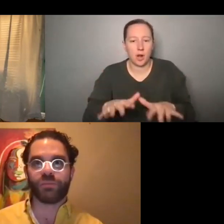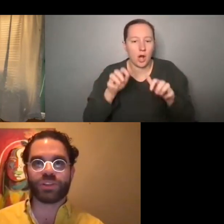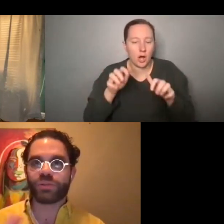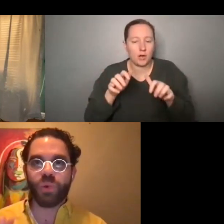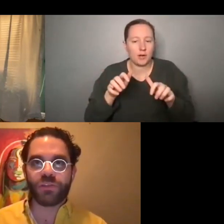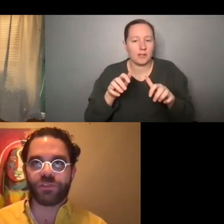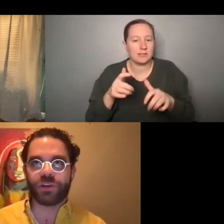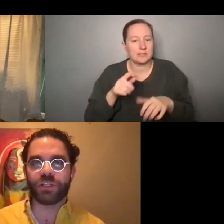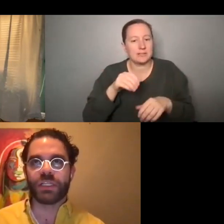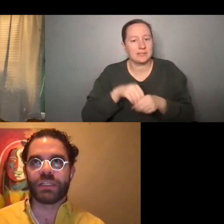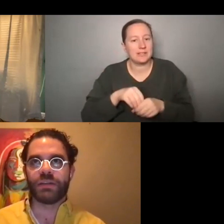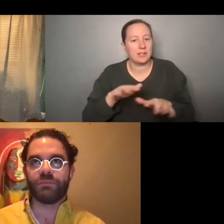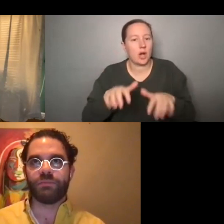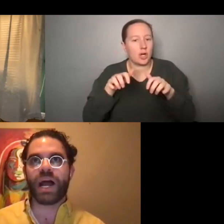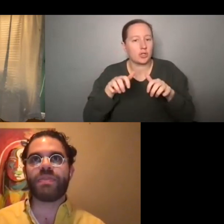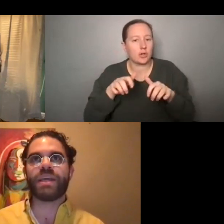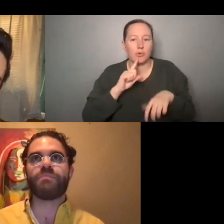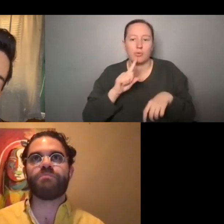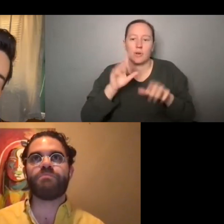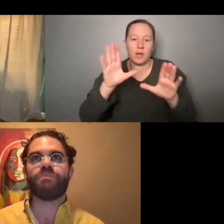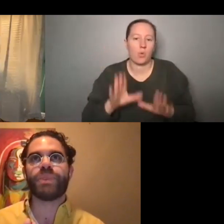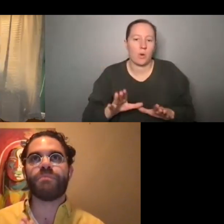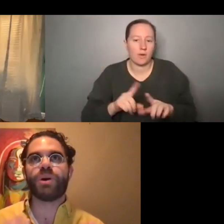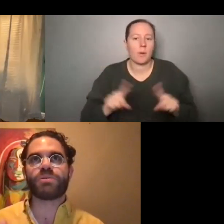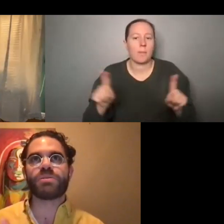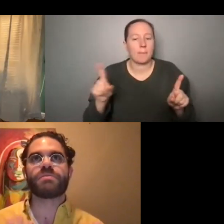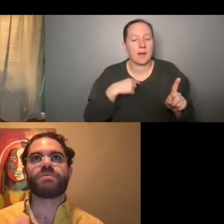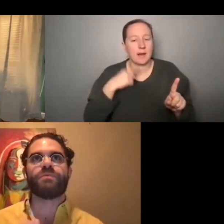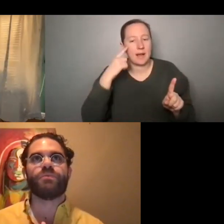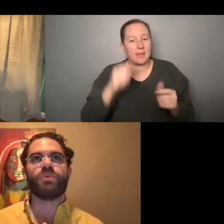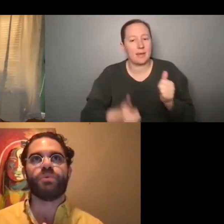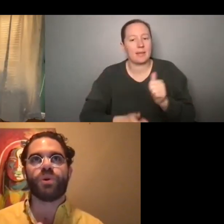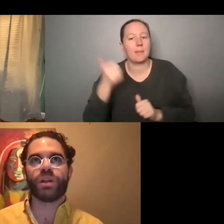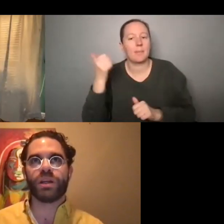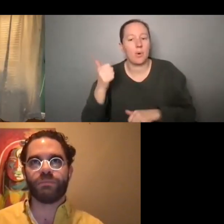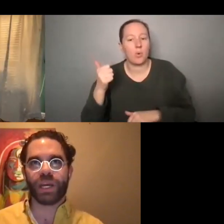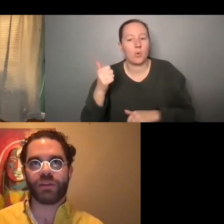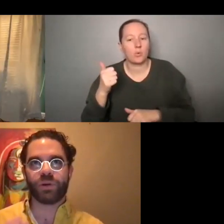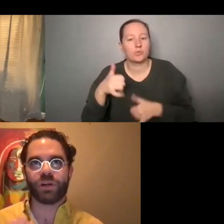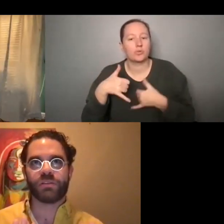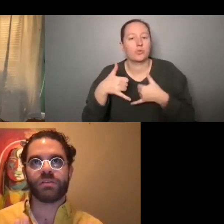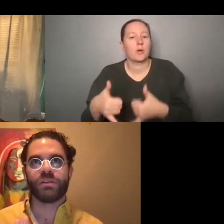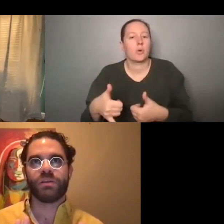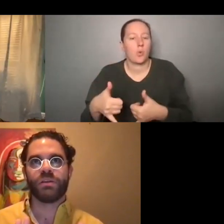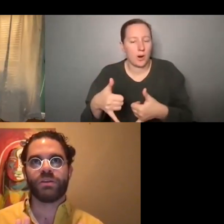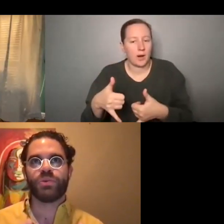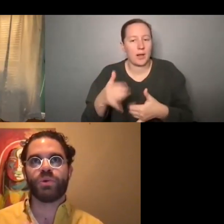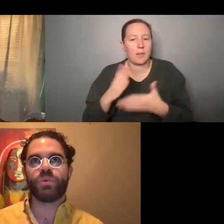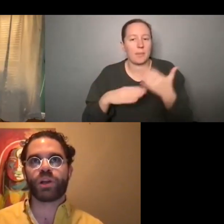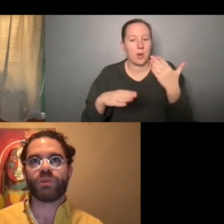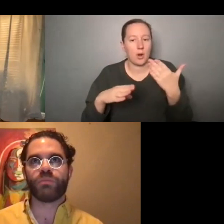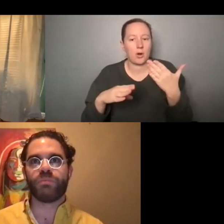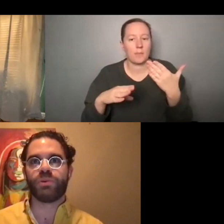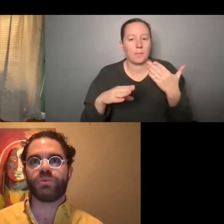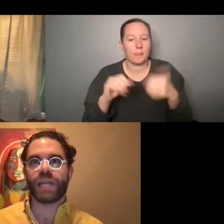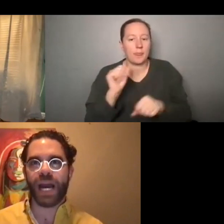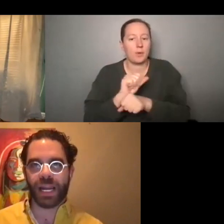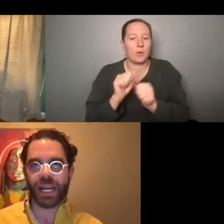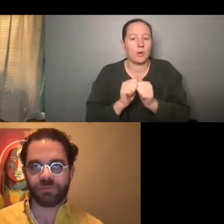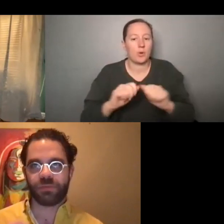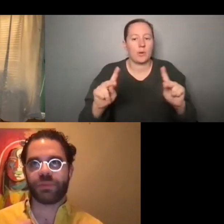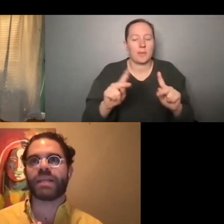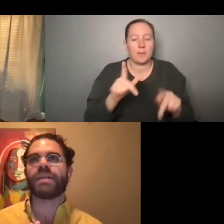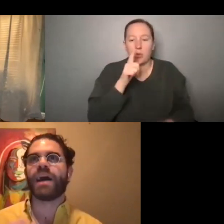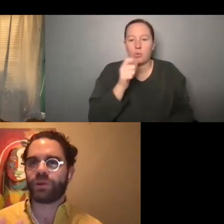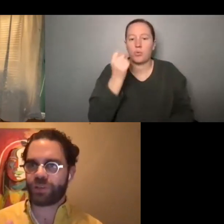an auditorium. it was just wonderful. But I think the, the most rewarding bit was you were working with people who